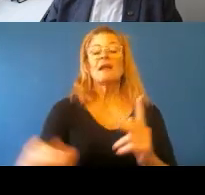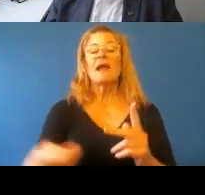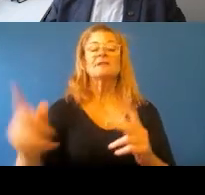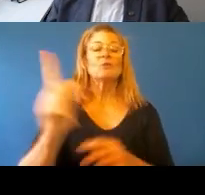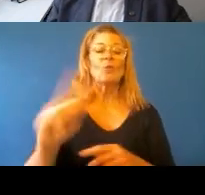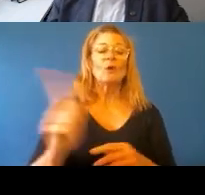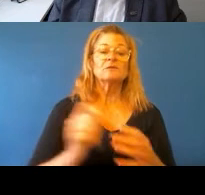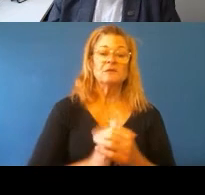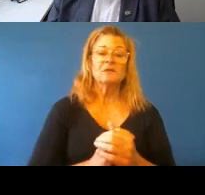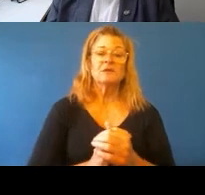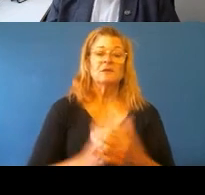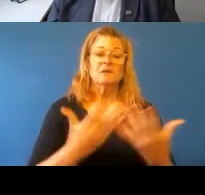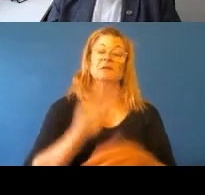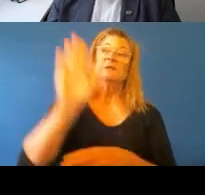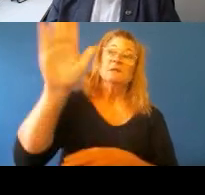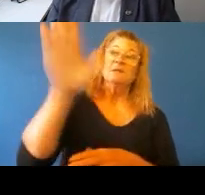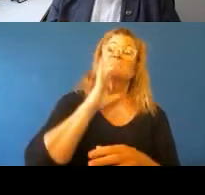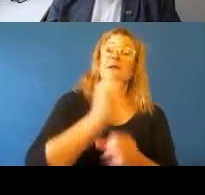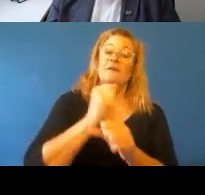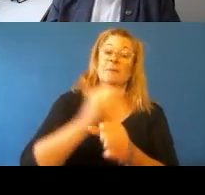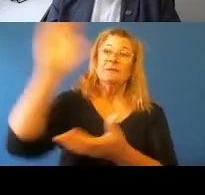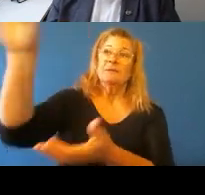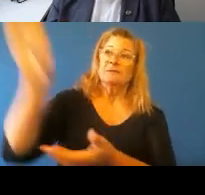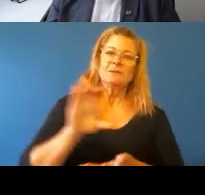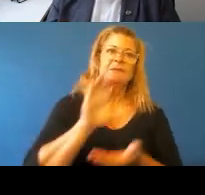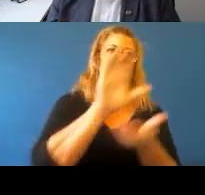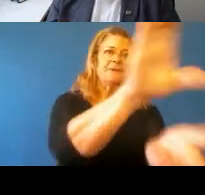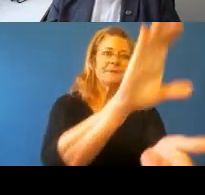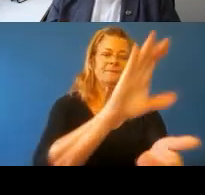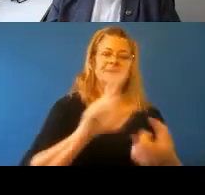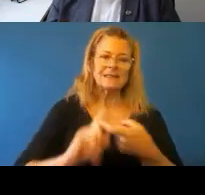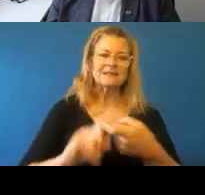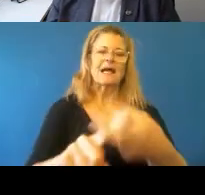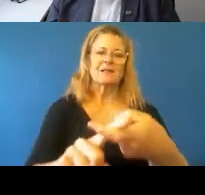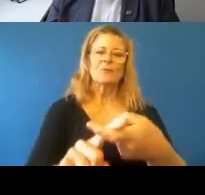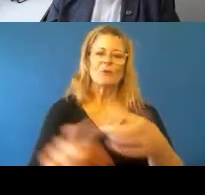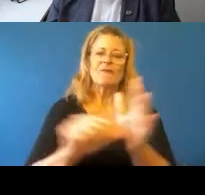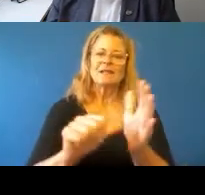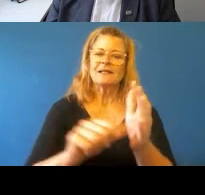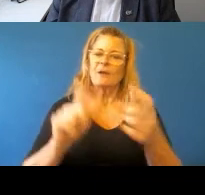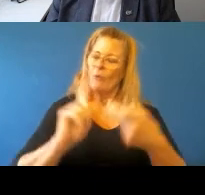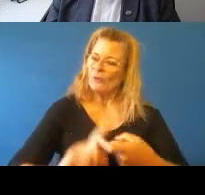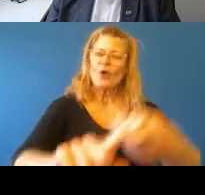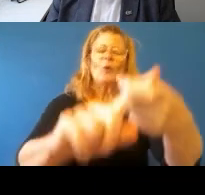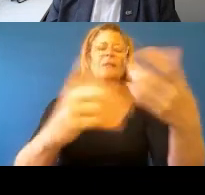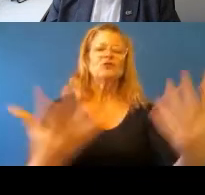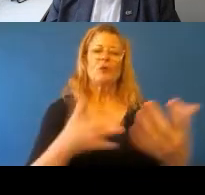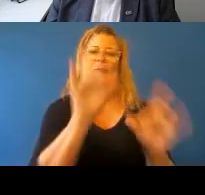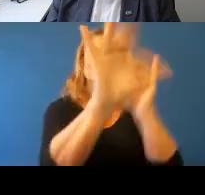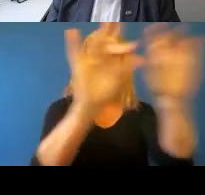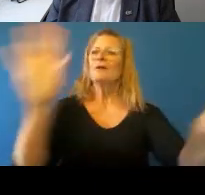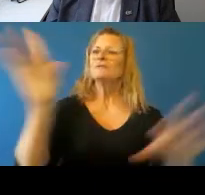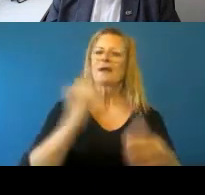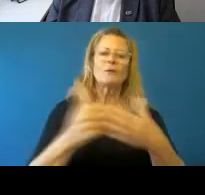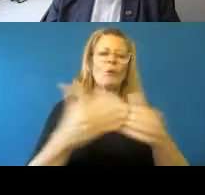sustainable long-term funding to traditional owners so that they can essentially do this independently, but integrate it into our